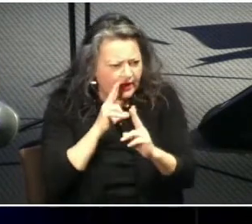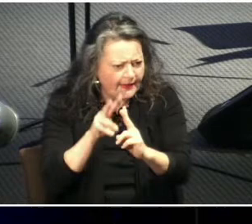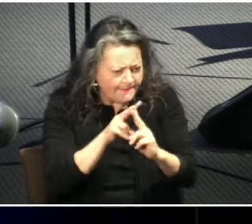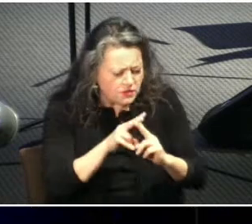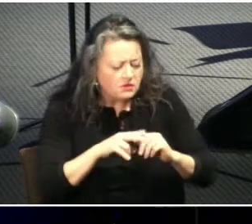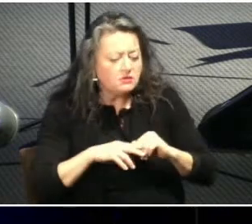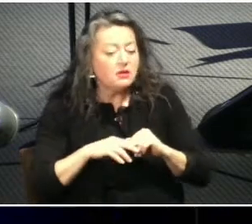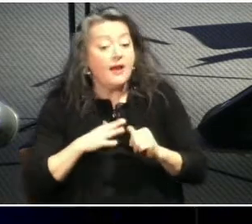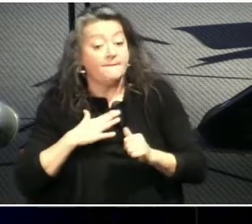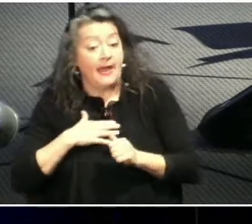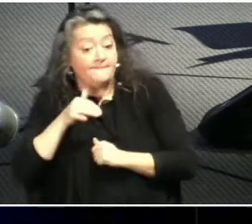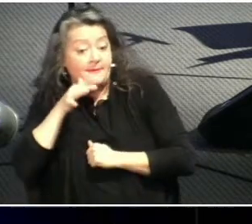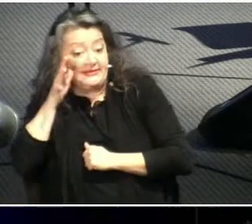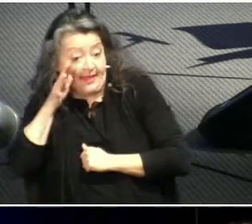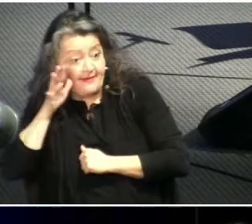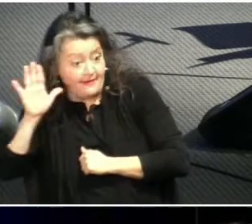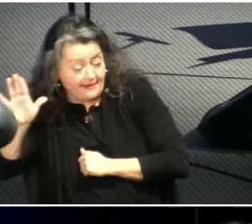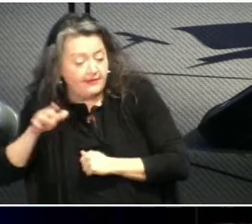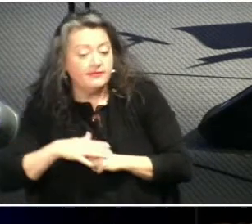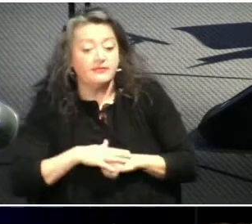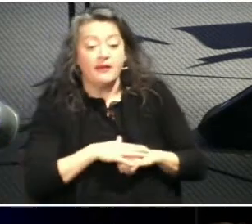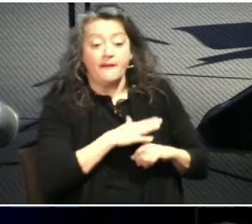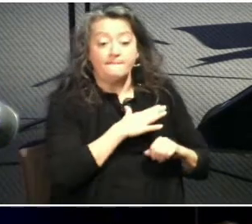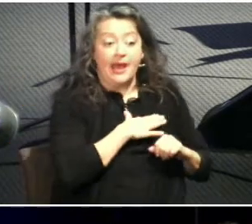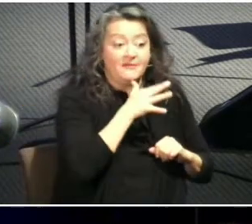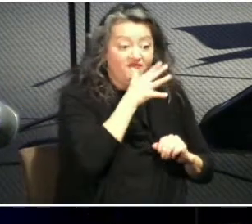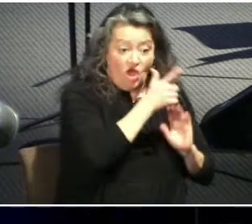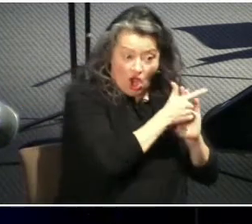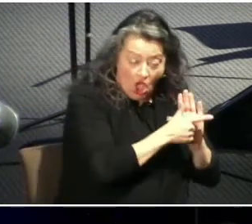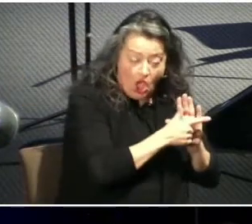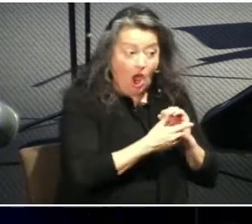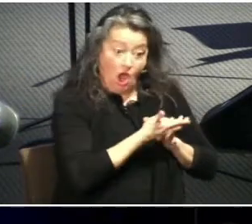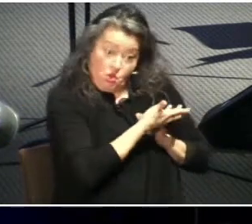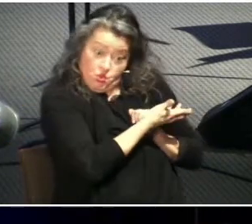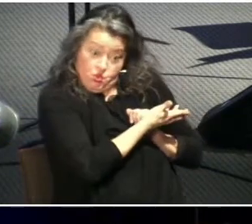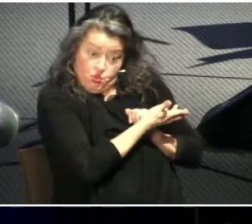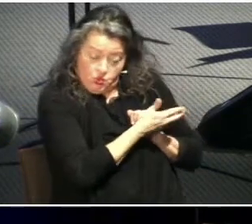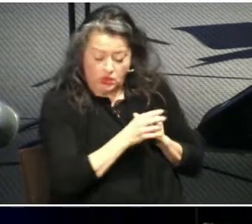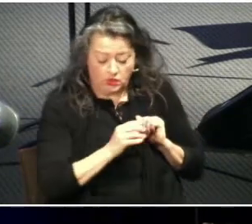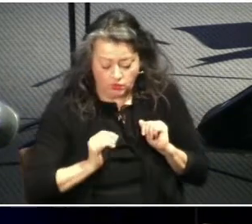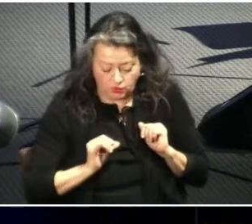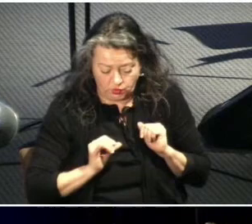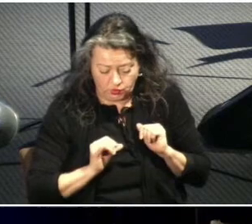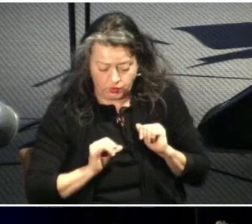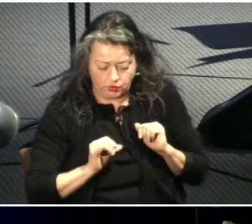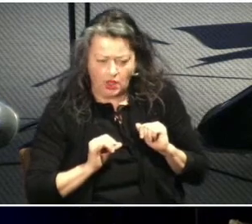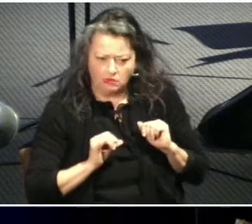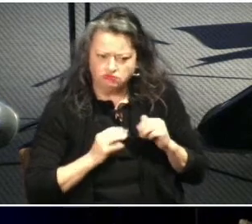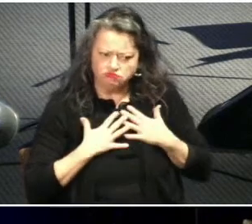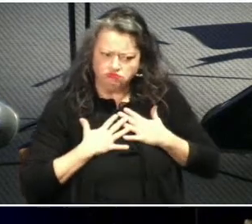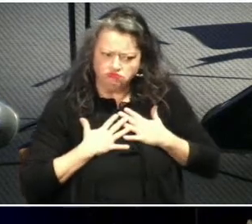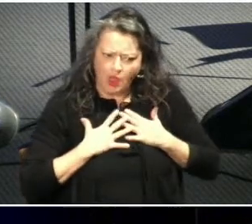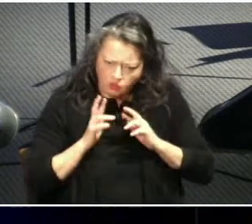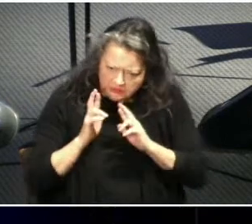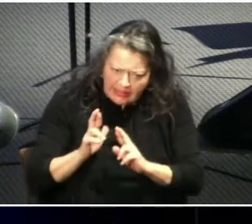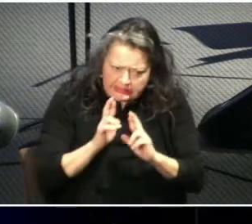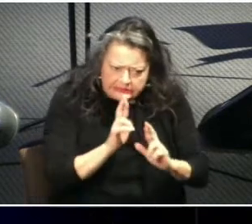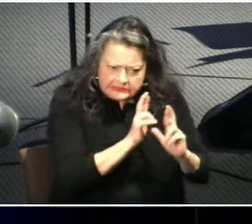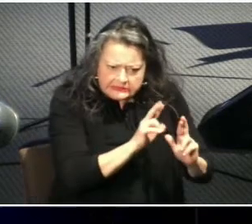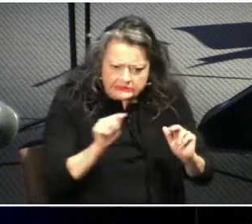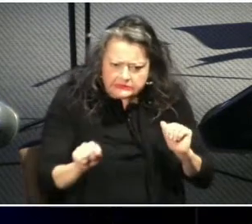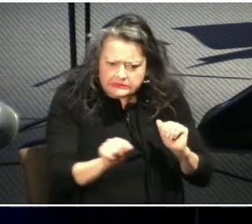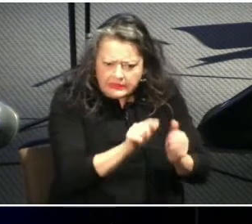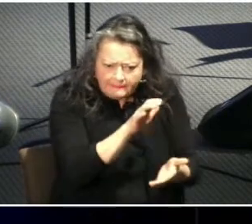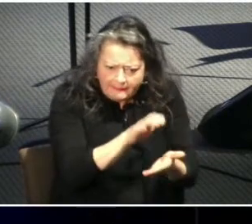you whose marriages i really respect and i would want to model my own marriage after i'm really